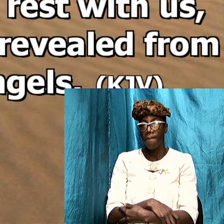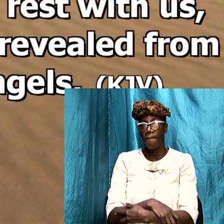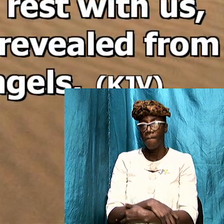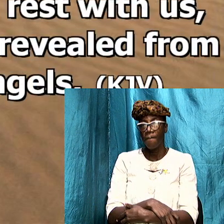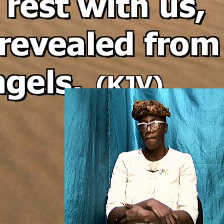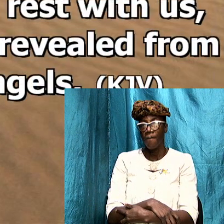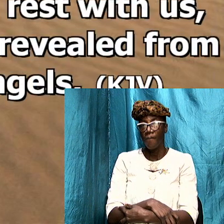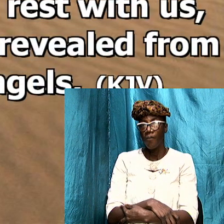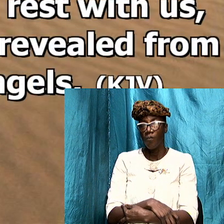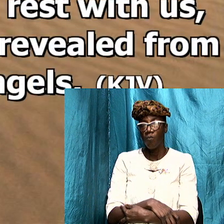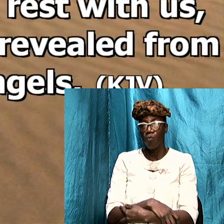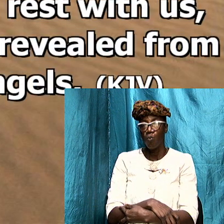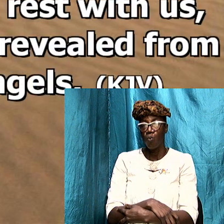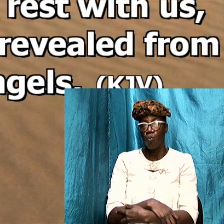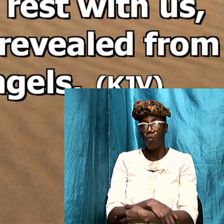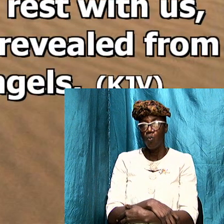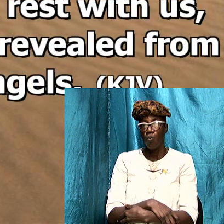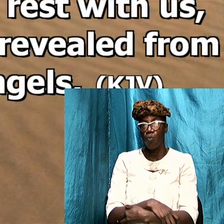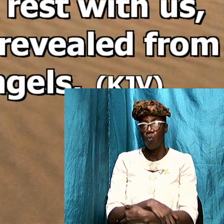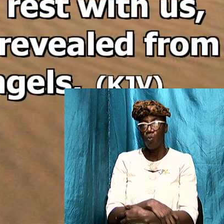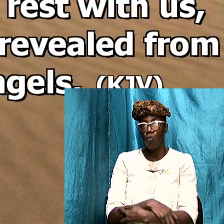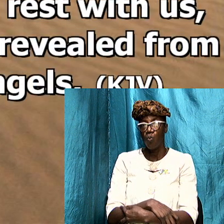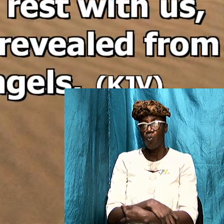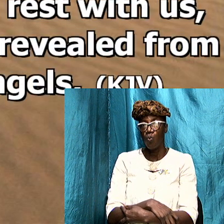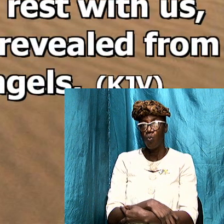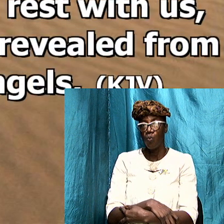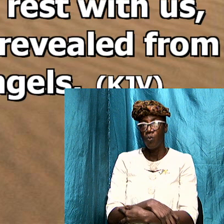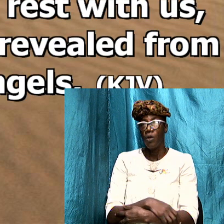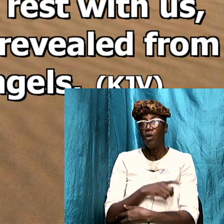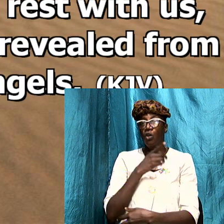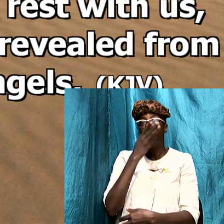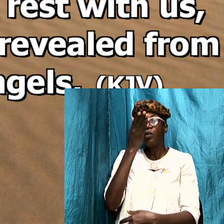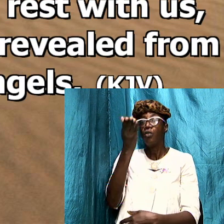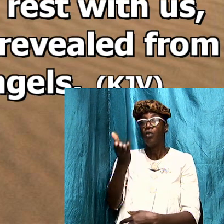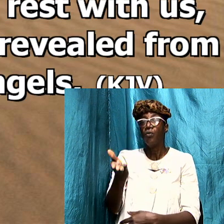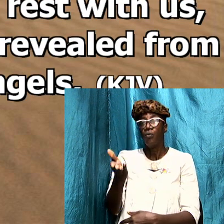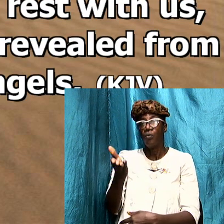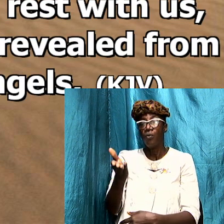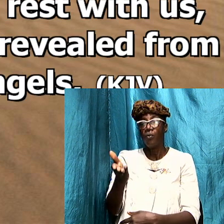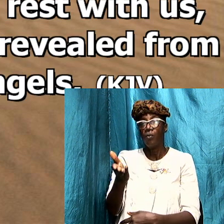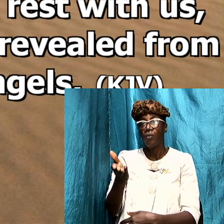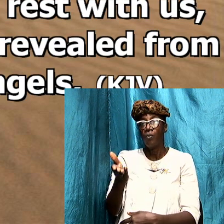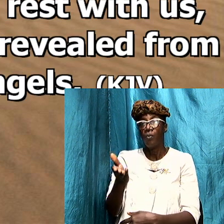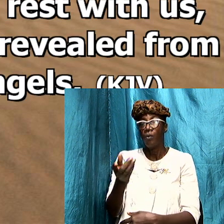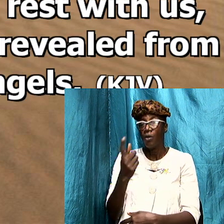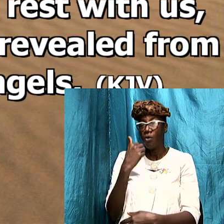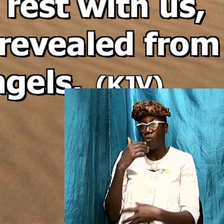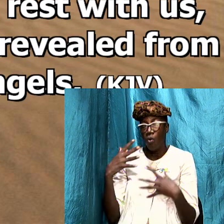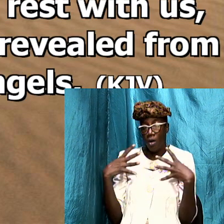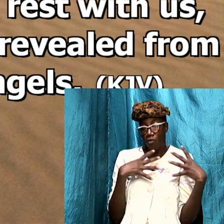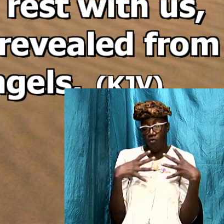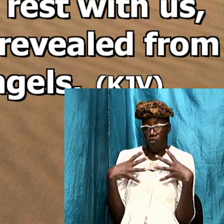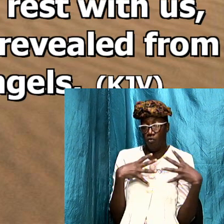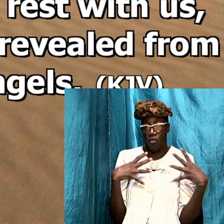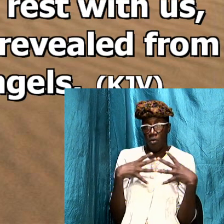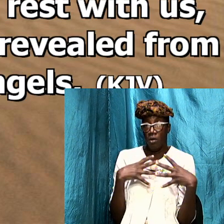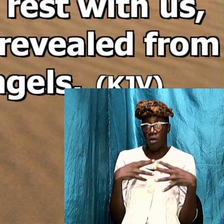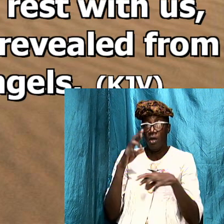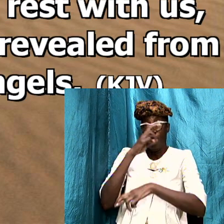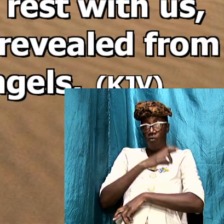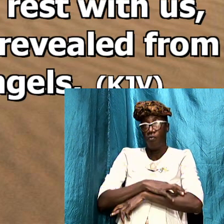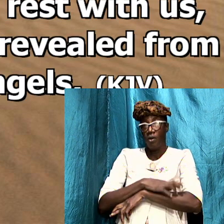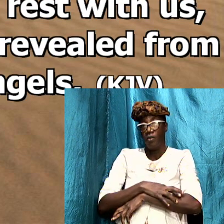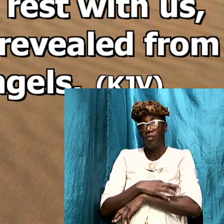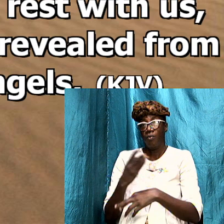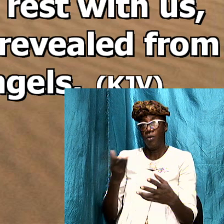number 1 and verse 7 and to you who are troubled rest with us